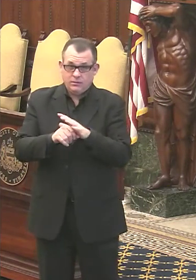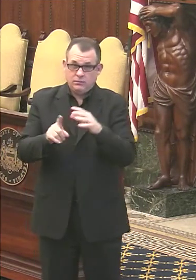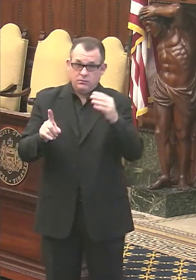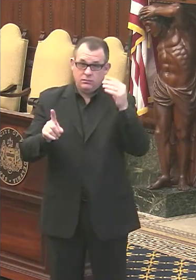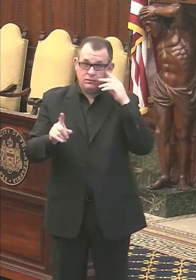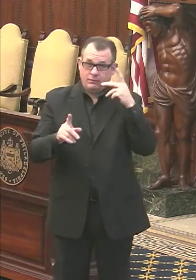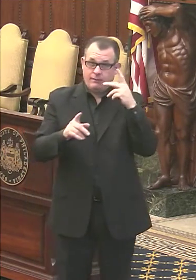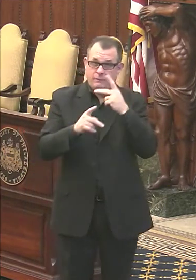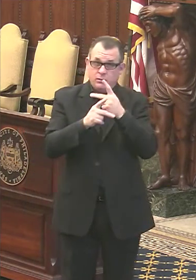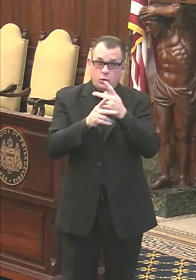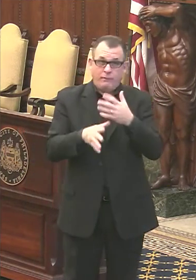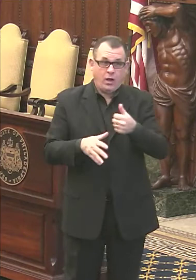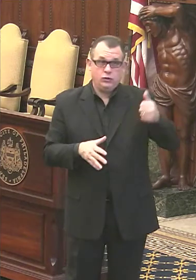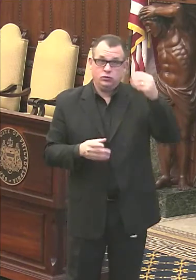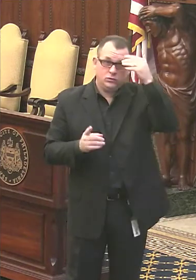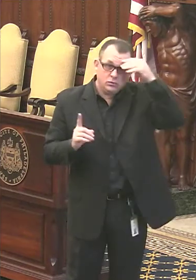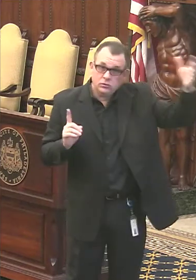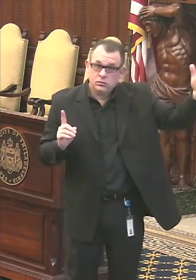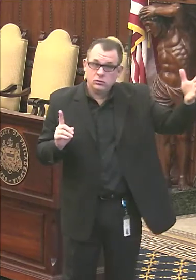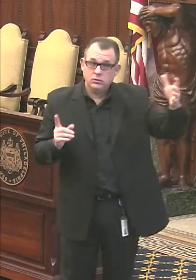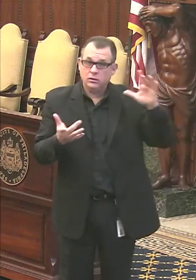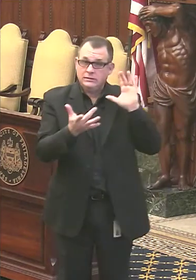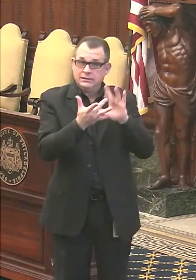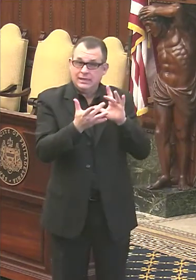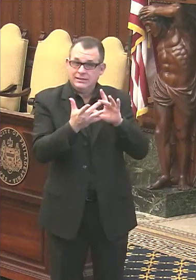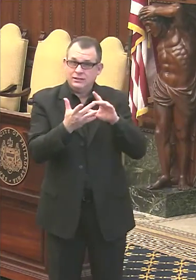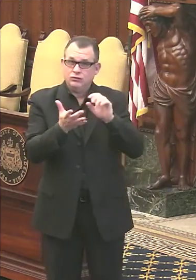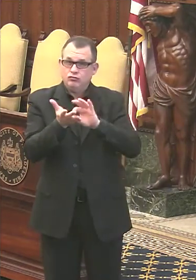what does the contract tracing process entail?